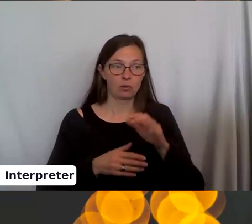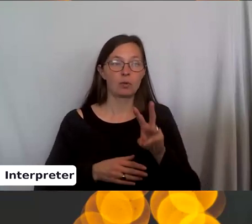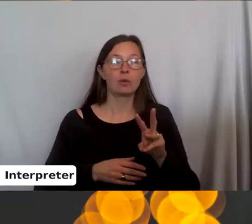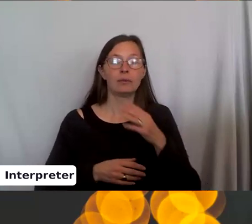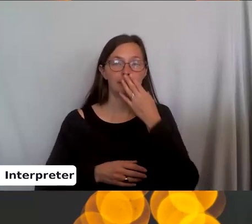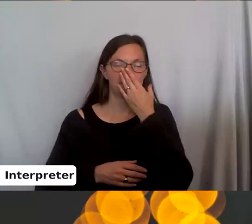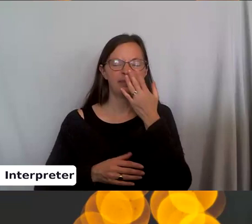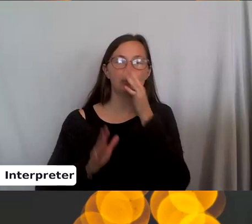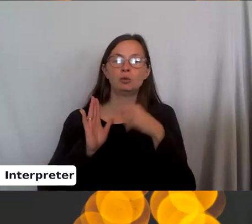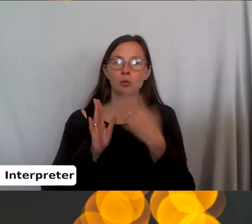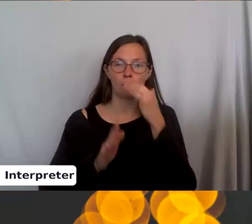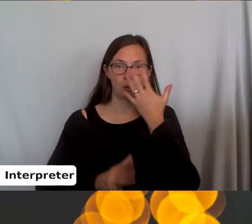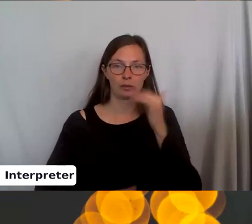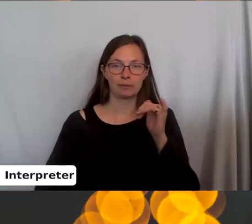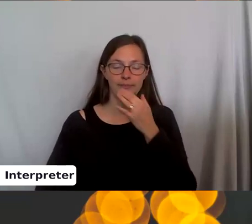like.